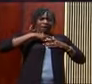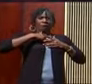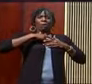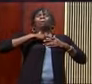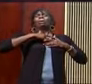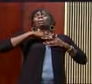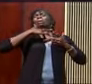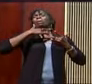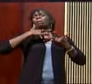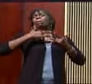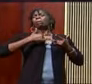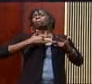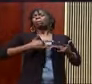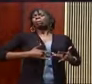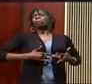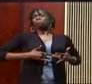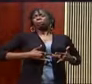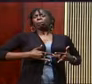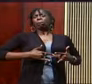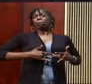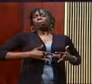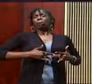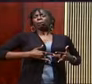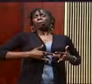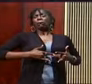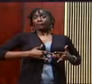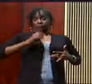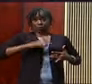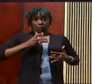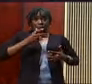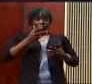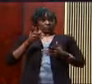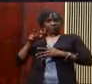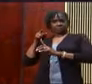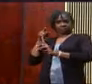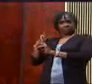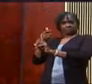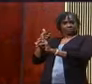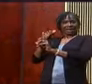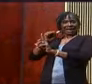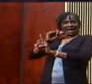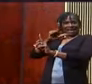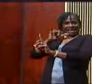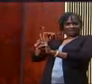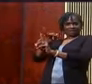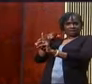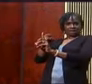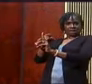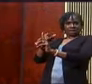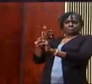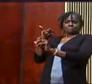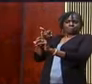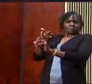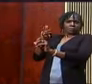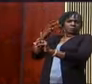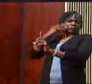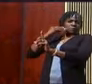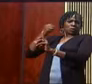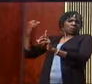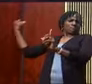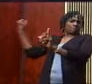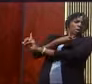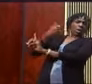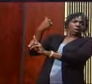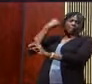I'm not done because Ali testified that even though he got hit and went down, he did not stay